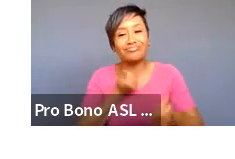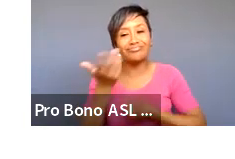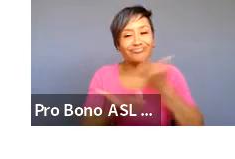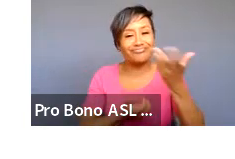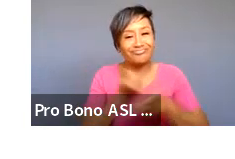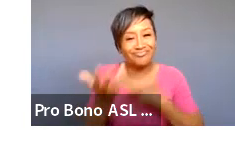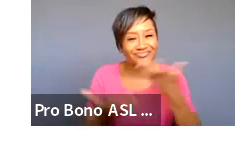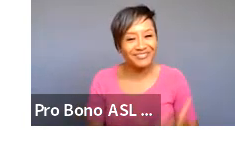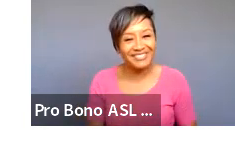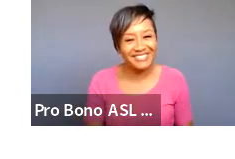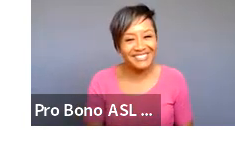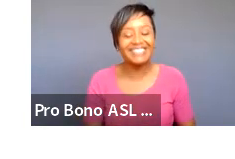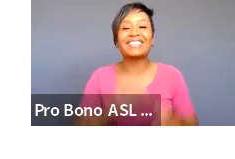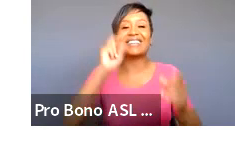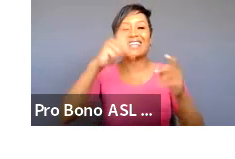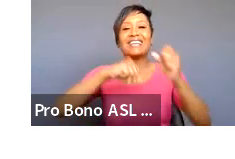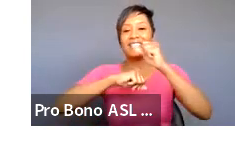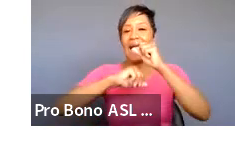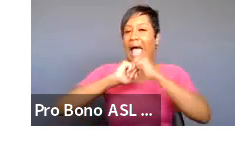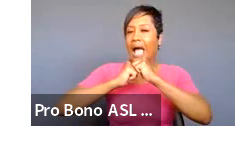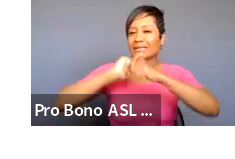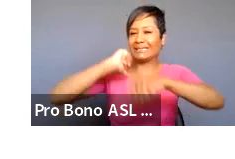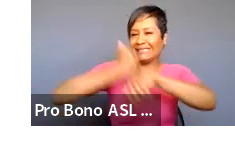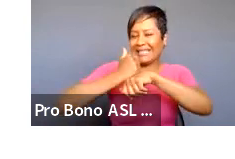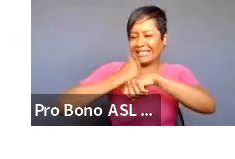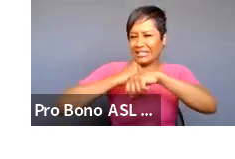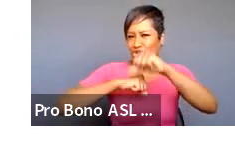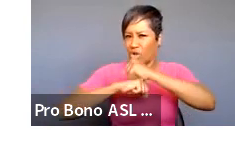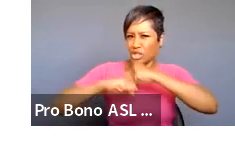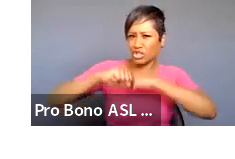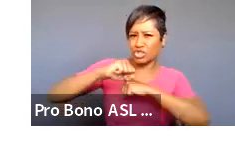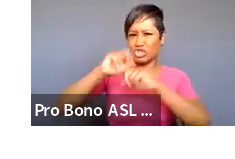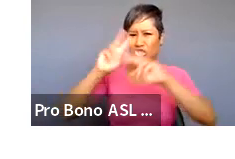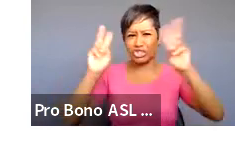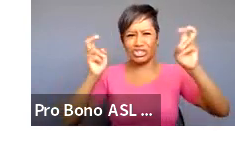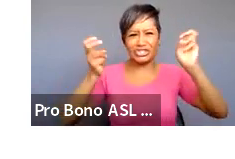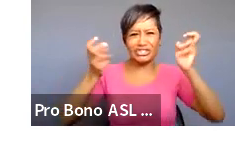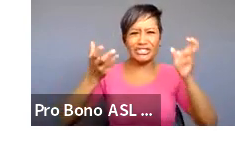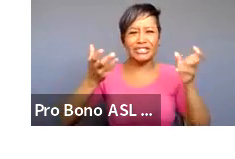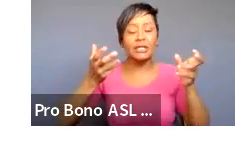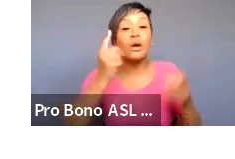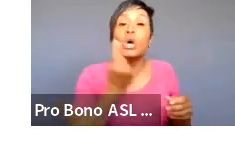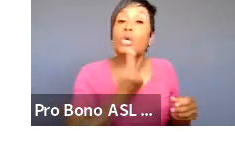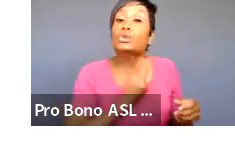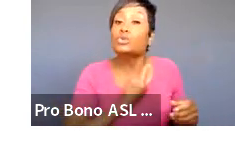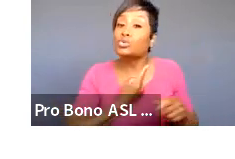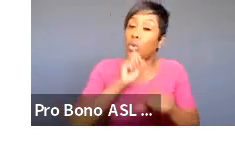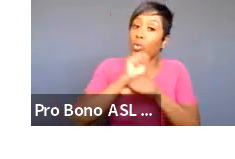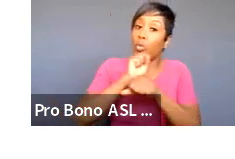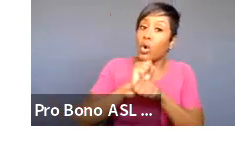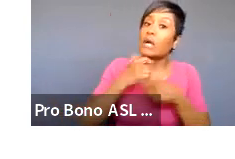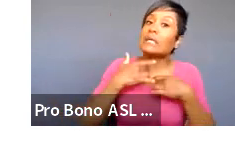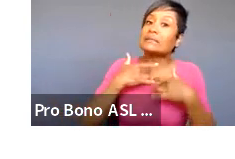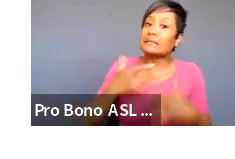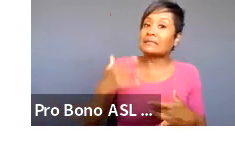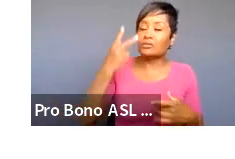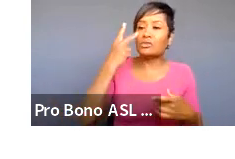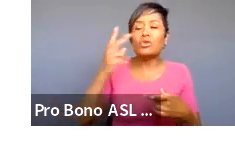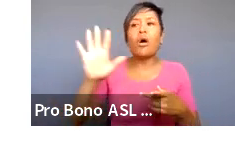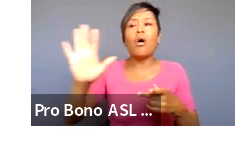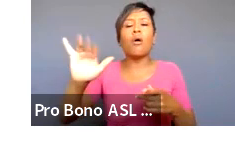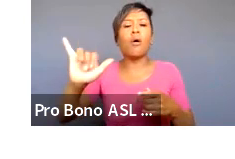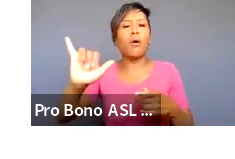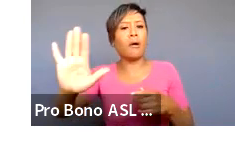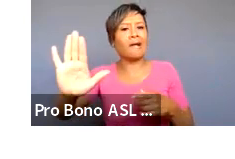structure okay again specific to solo work um we've often seen typical play structure